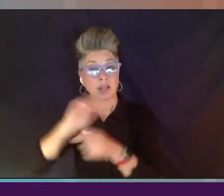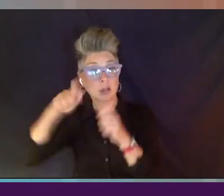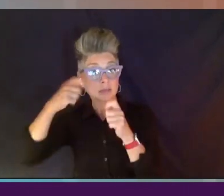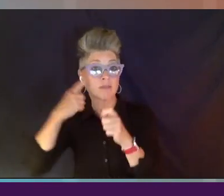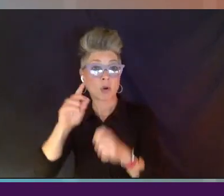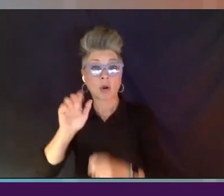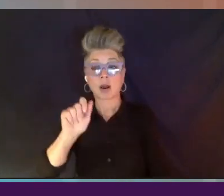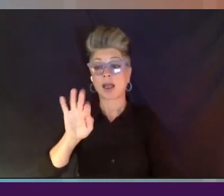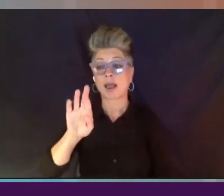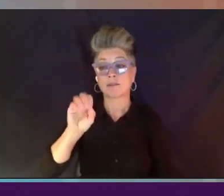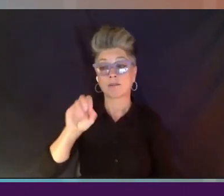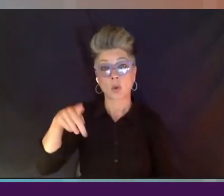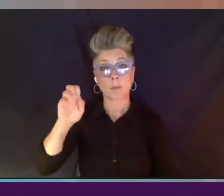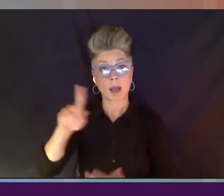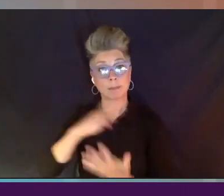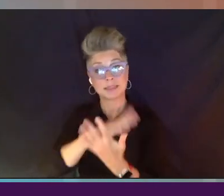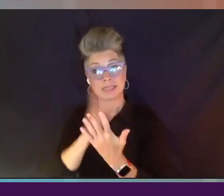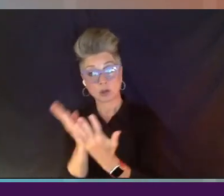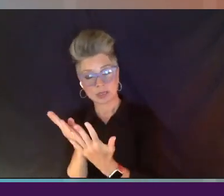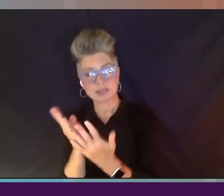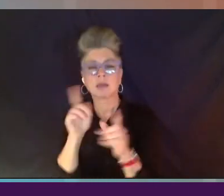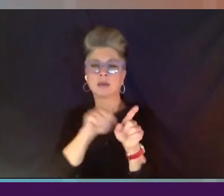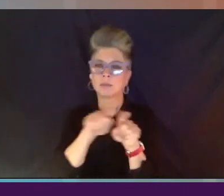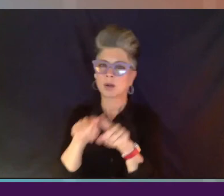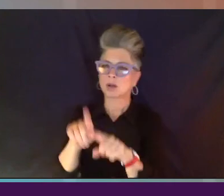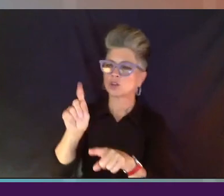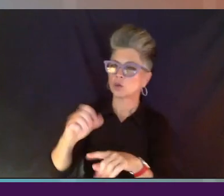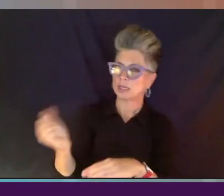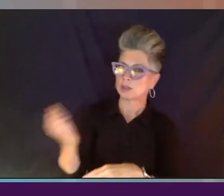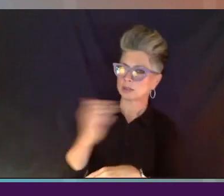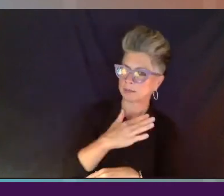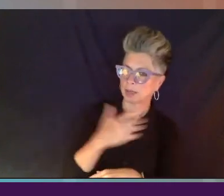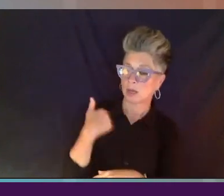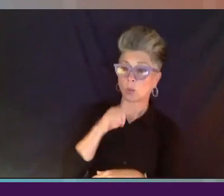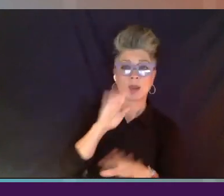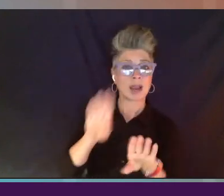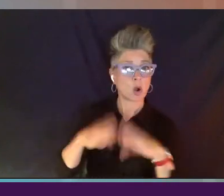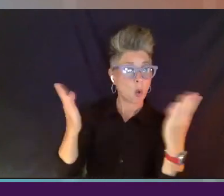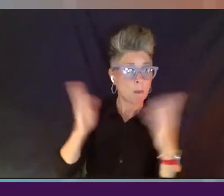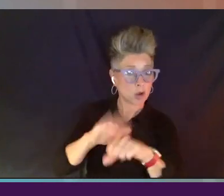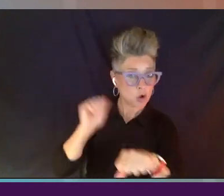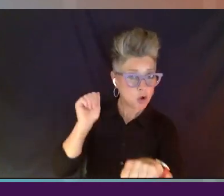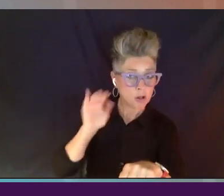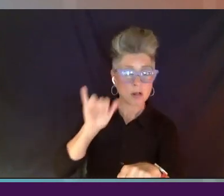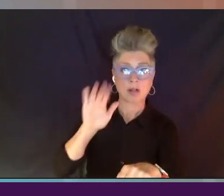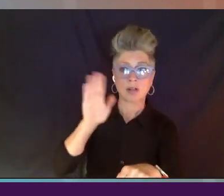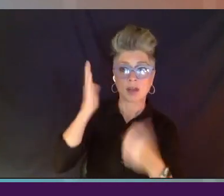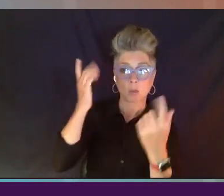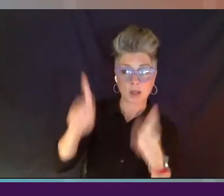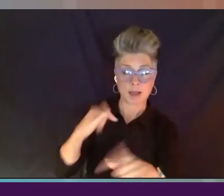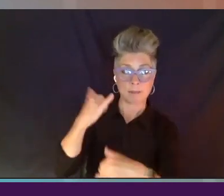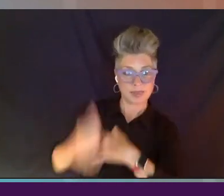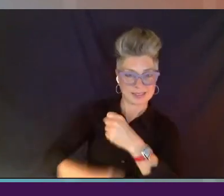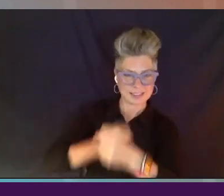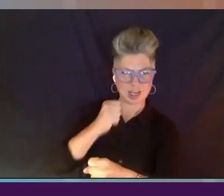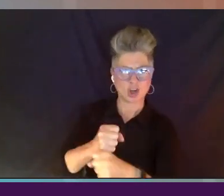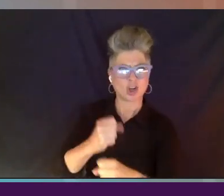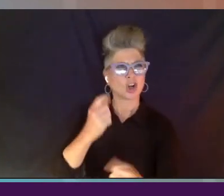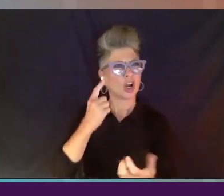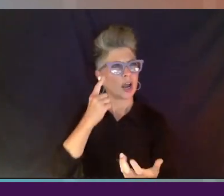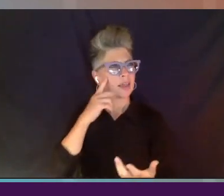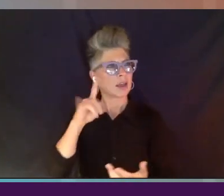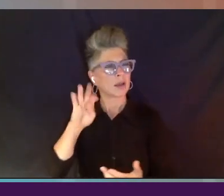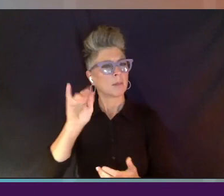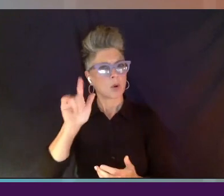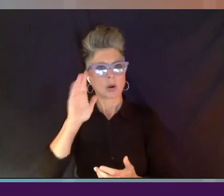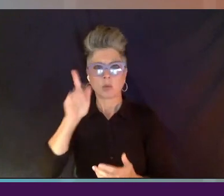a project in development, you need to submit it. We are, our open call will be coming around this year. I think the portal will be open by July.